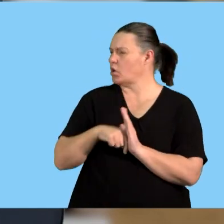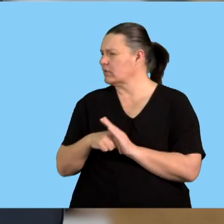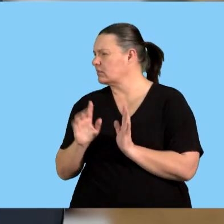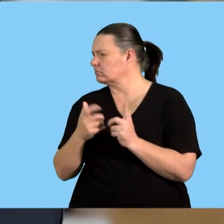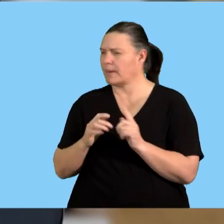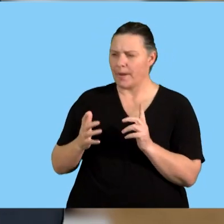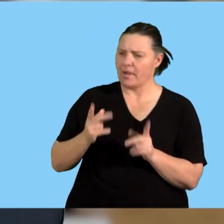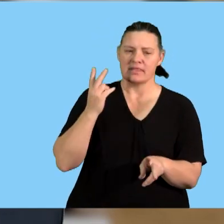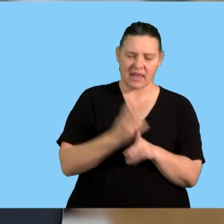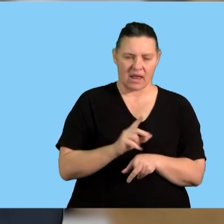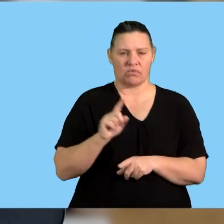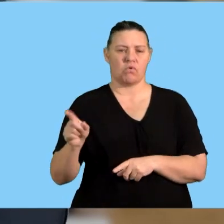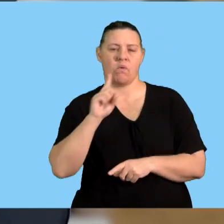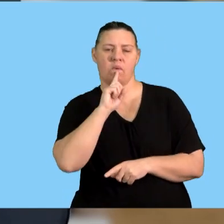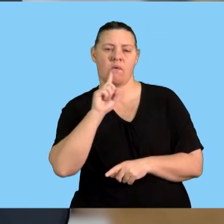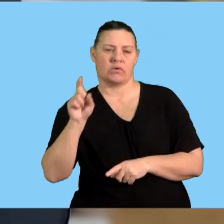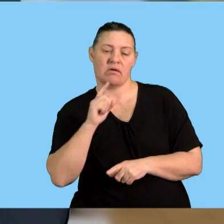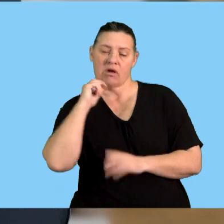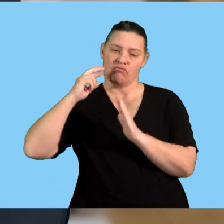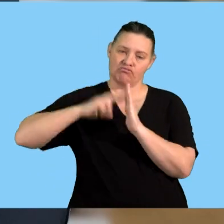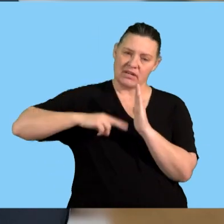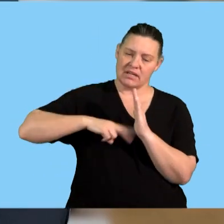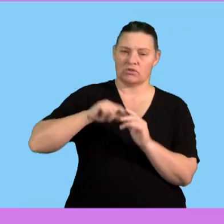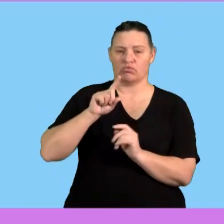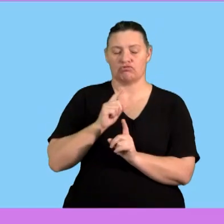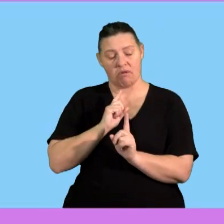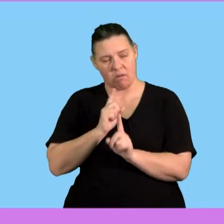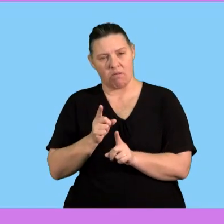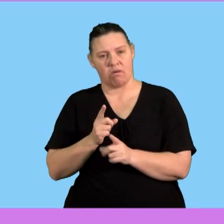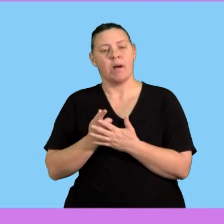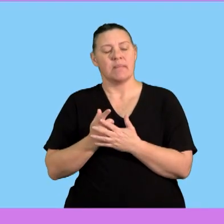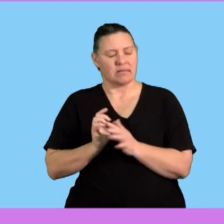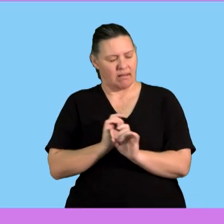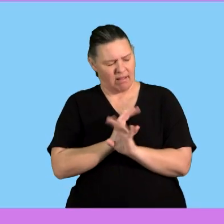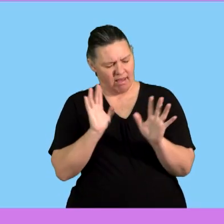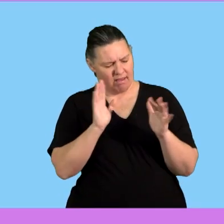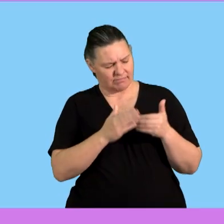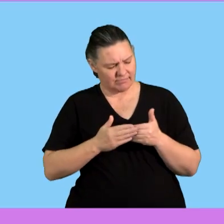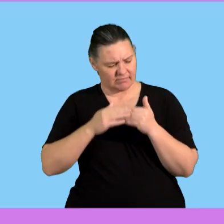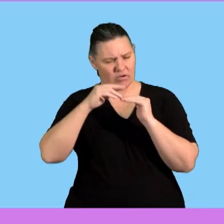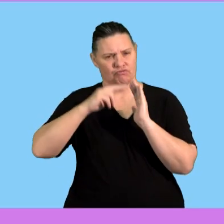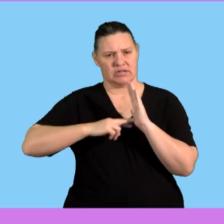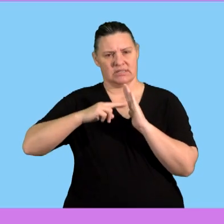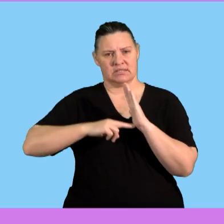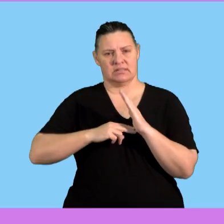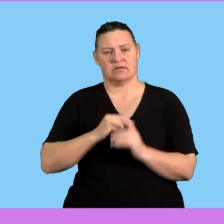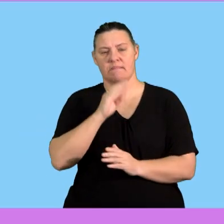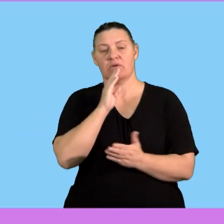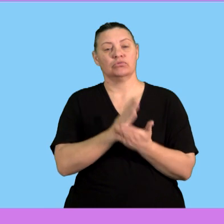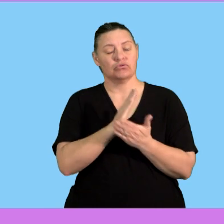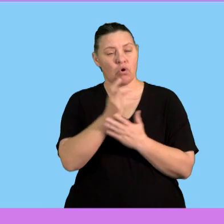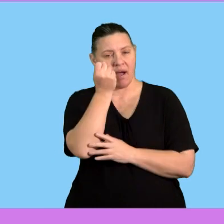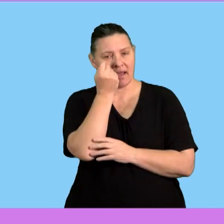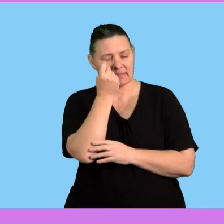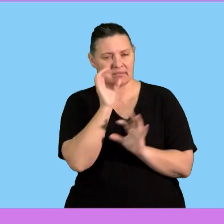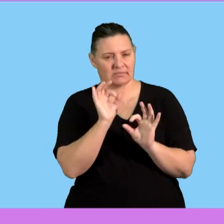and the context then read the question or the instruction with due diligence meaning make sure